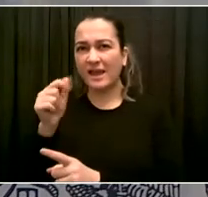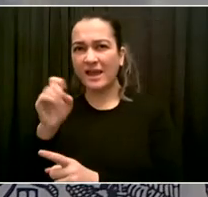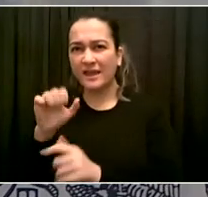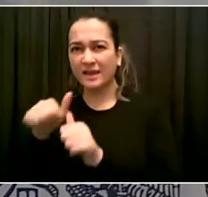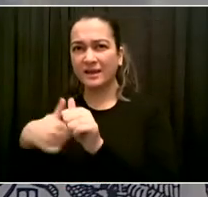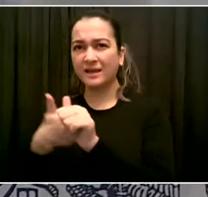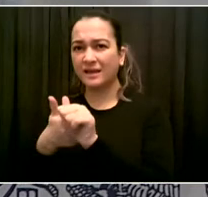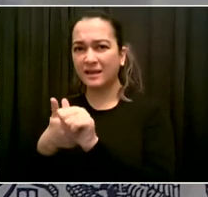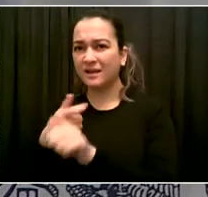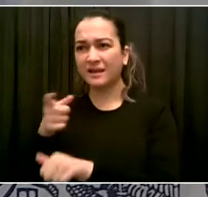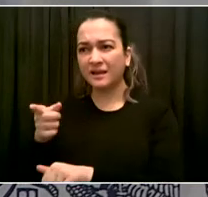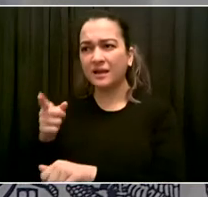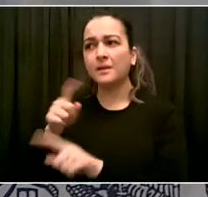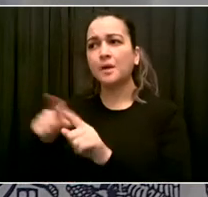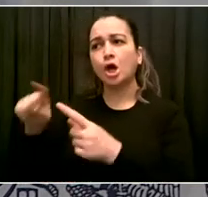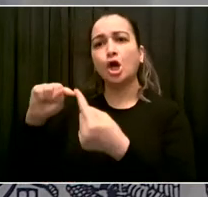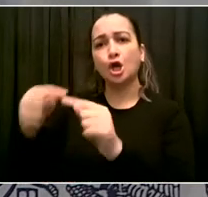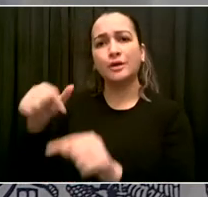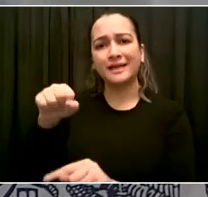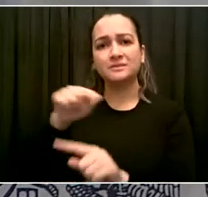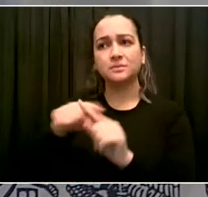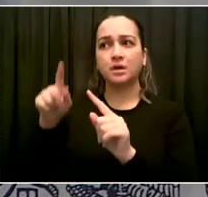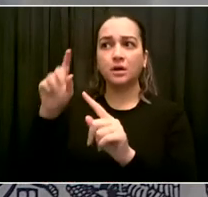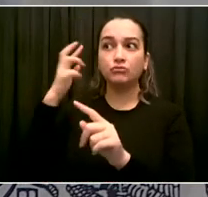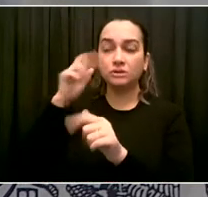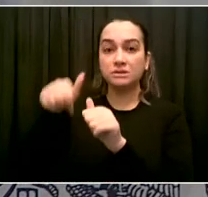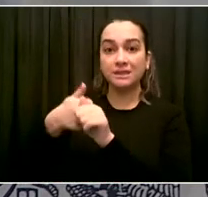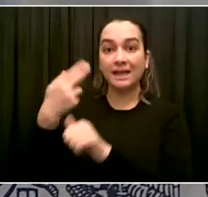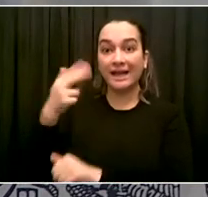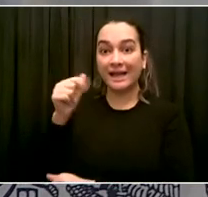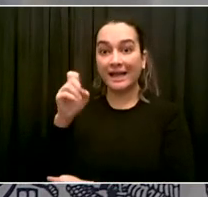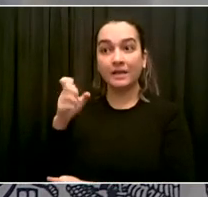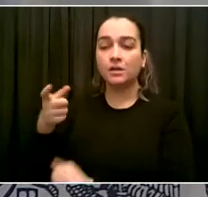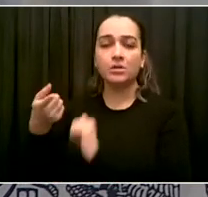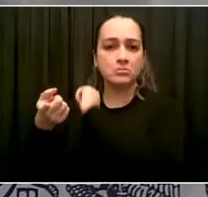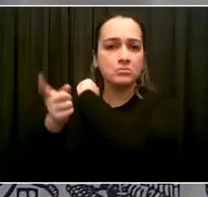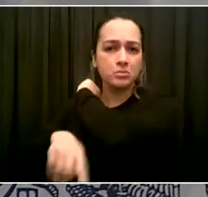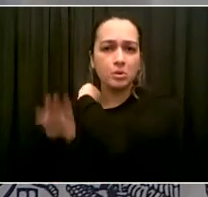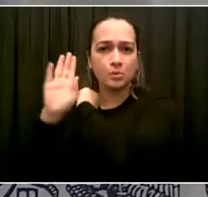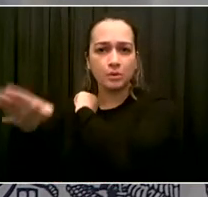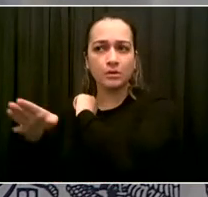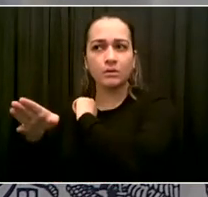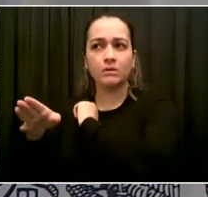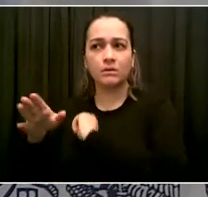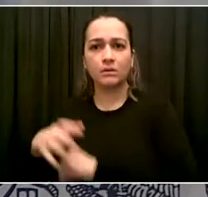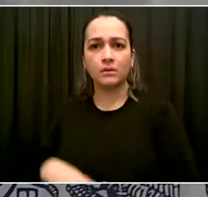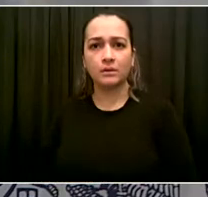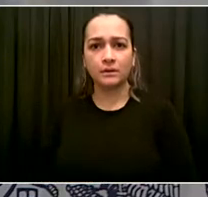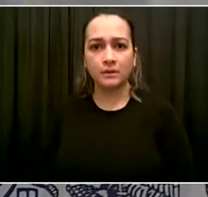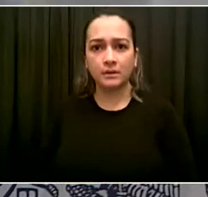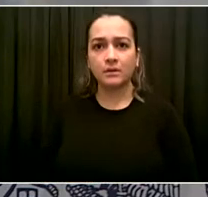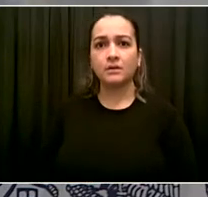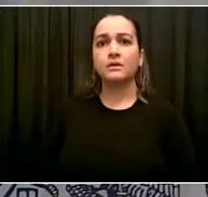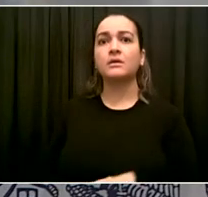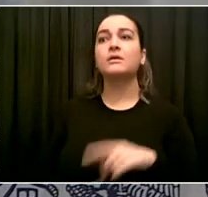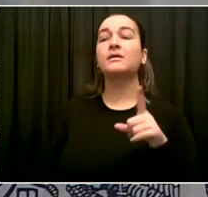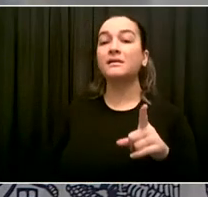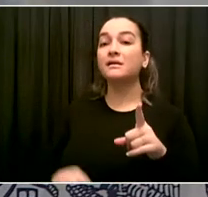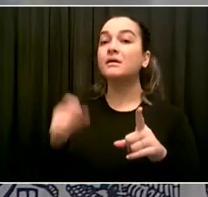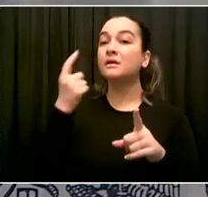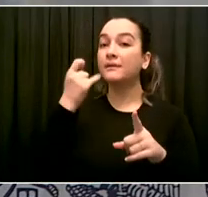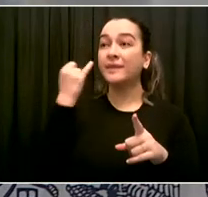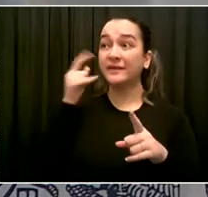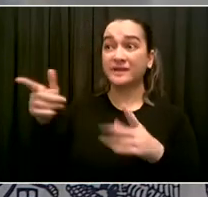could, if ever repeated, lead to criminal charges, that's another important piece of the puzzle. That's why we need these